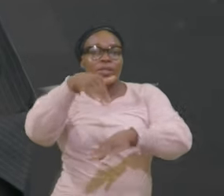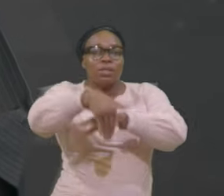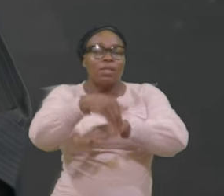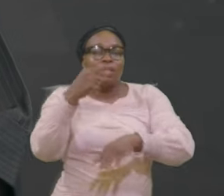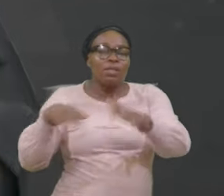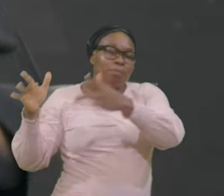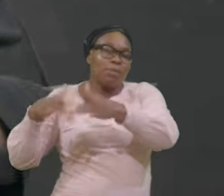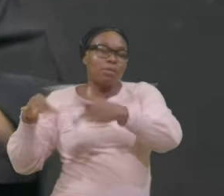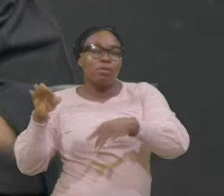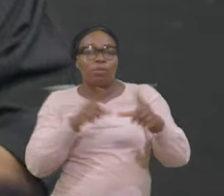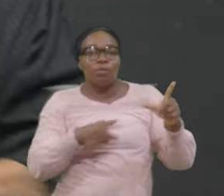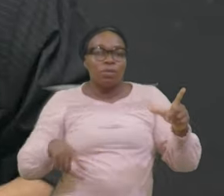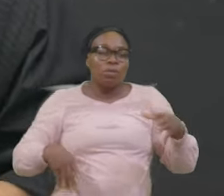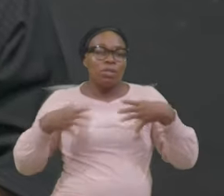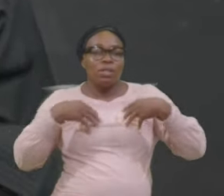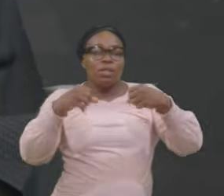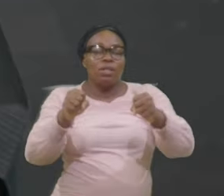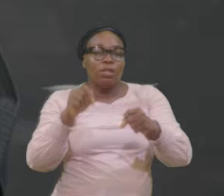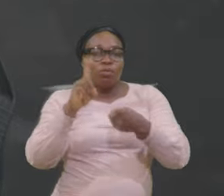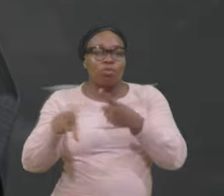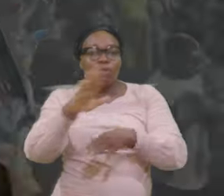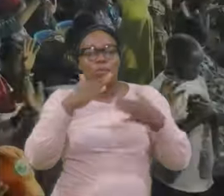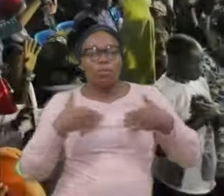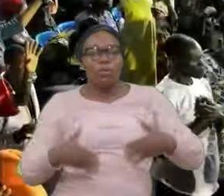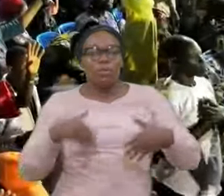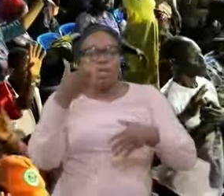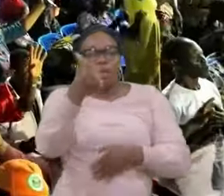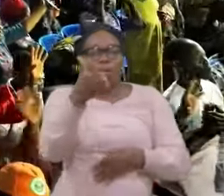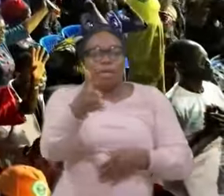Your Body Right There In Jesus Name